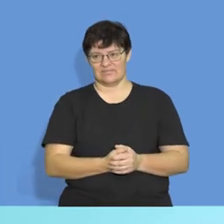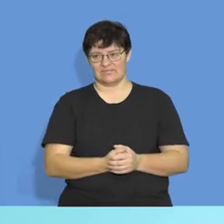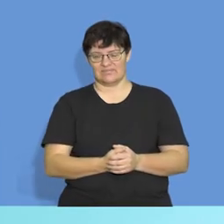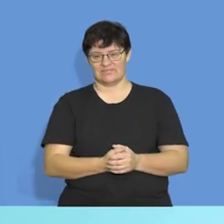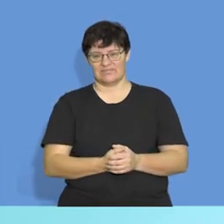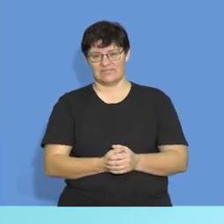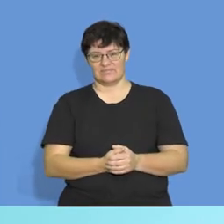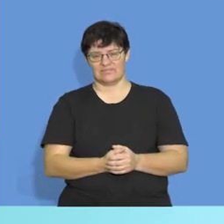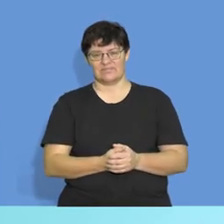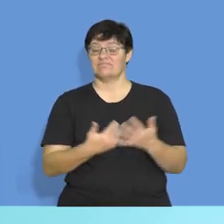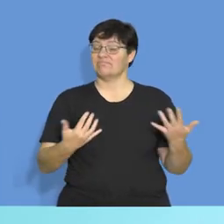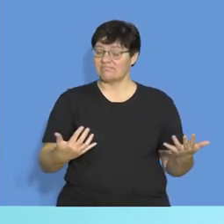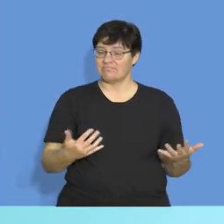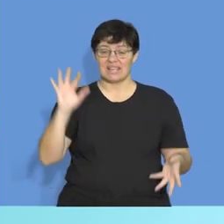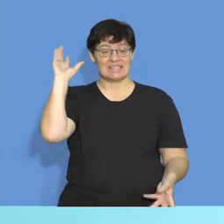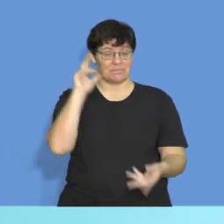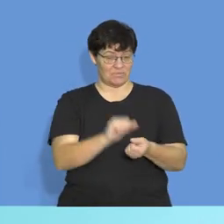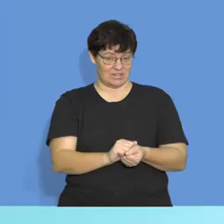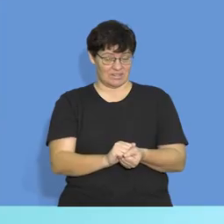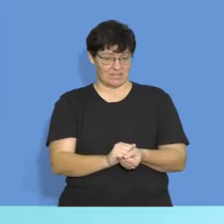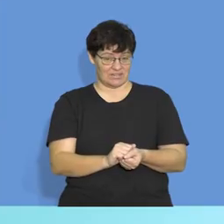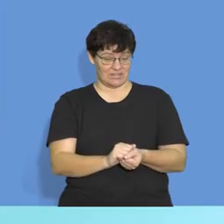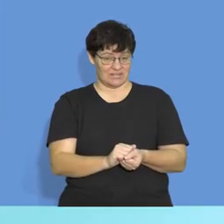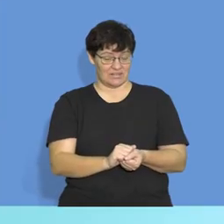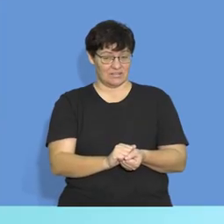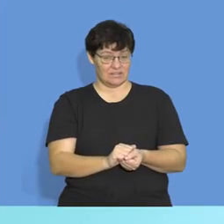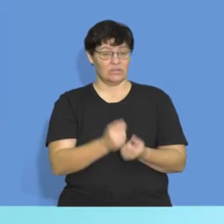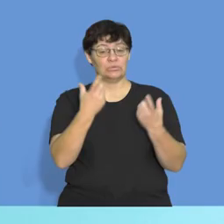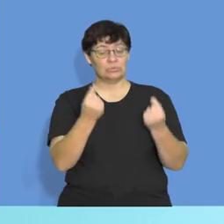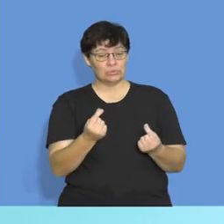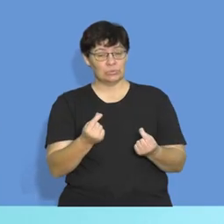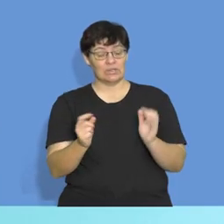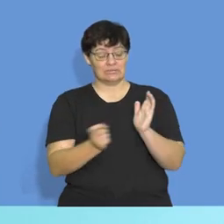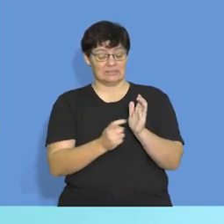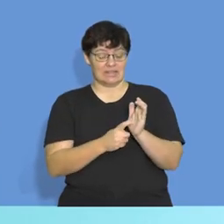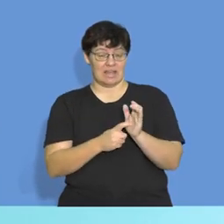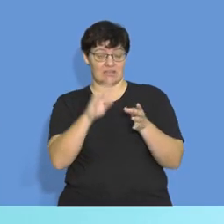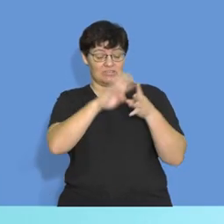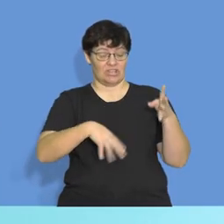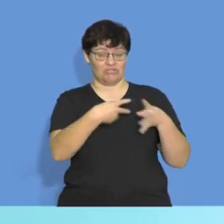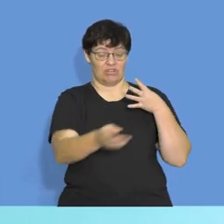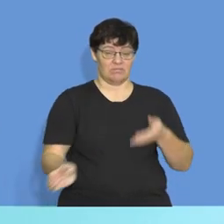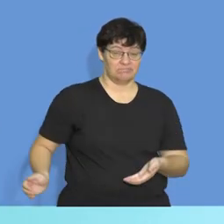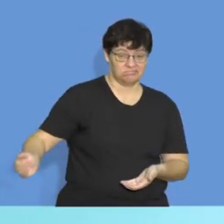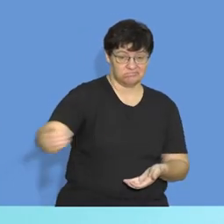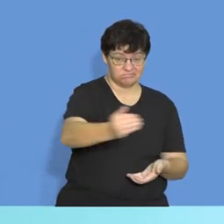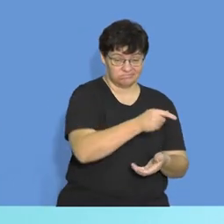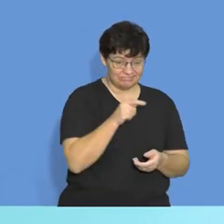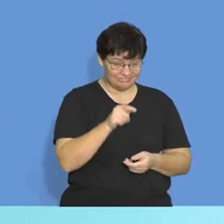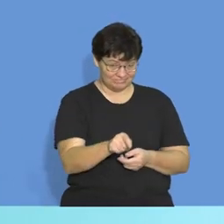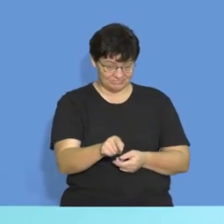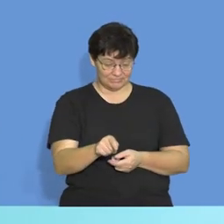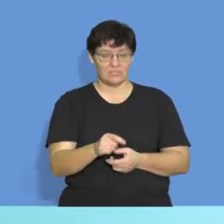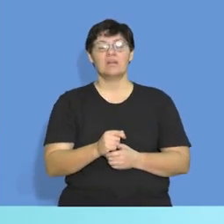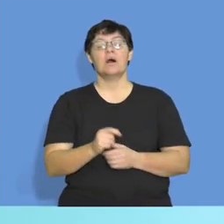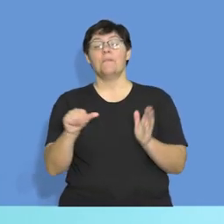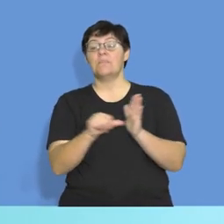In summary, when you are doing a debtors collection schedule, most important figure is your